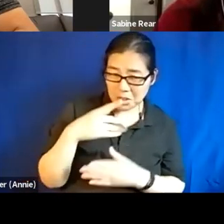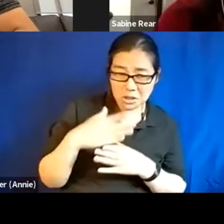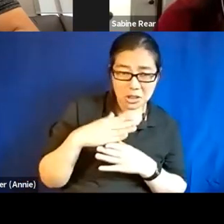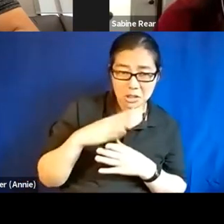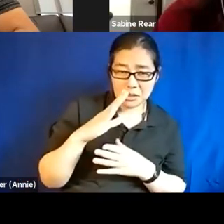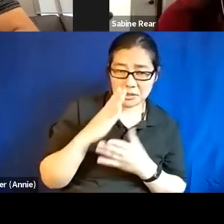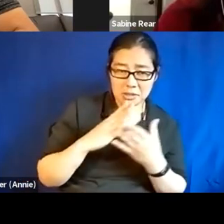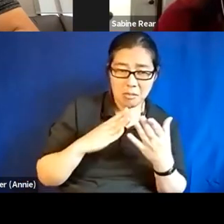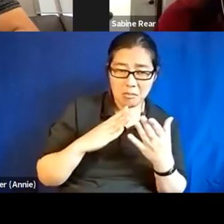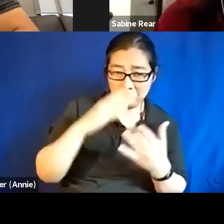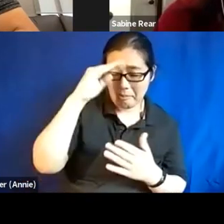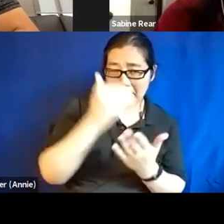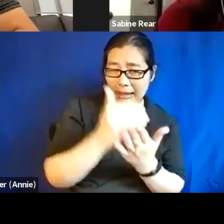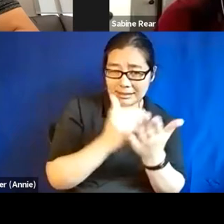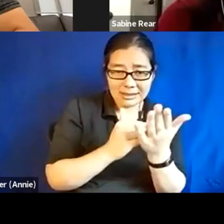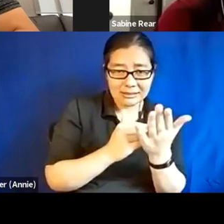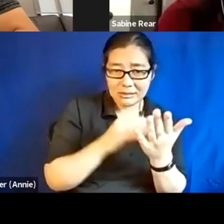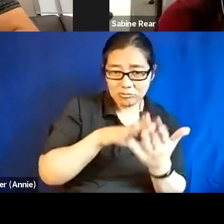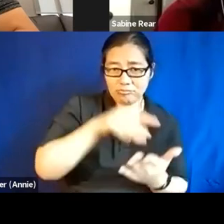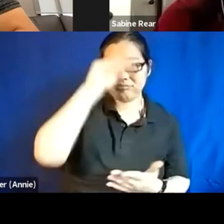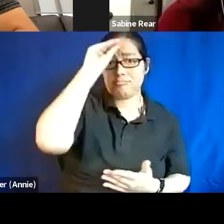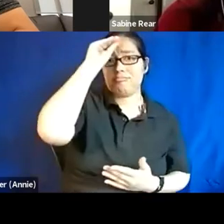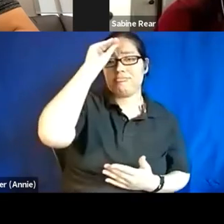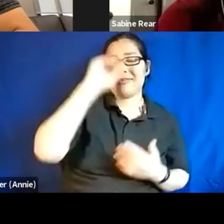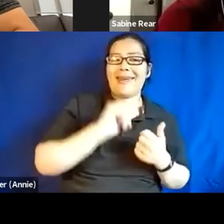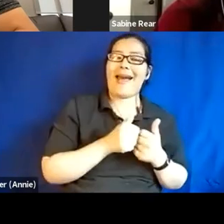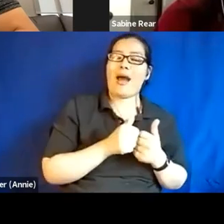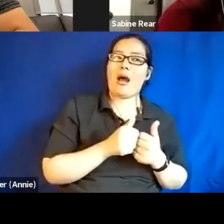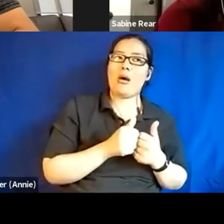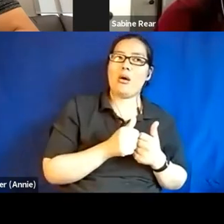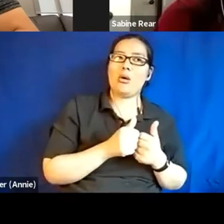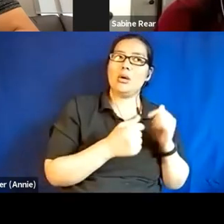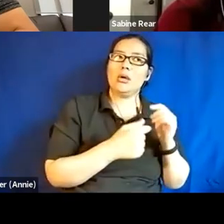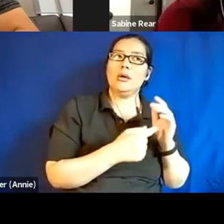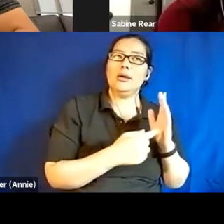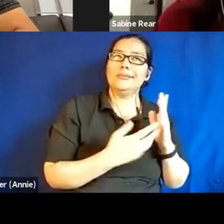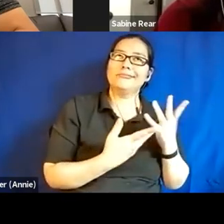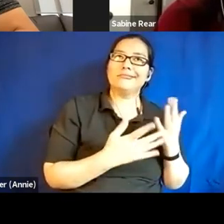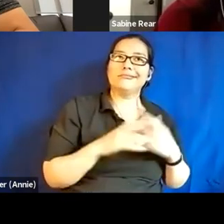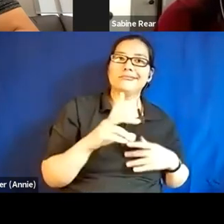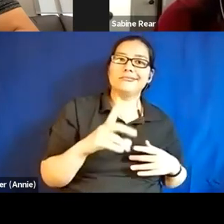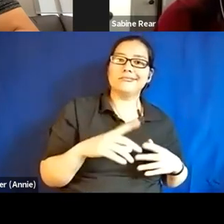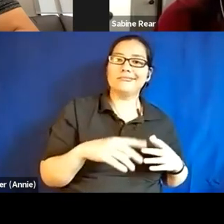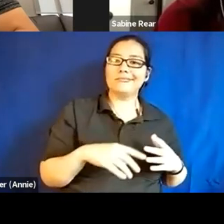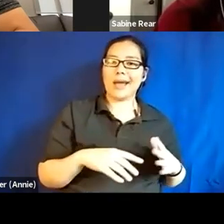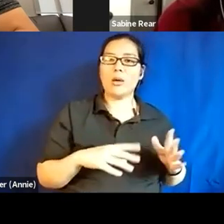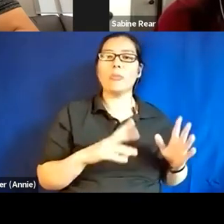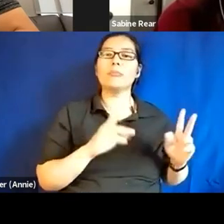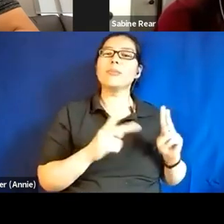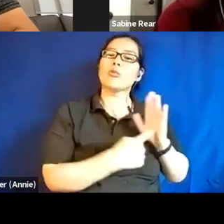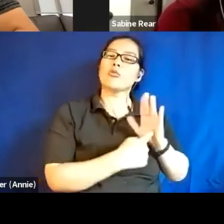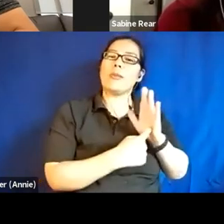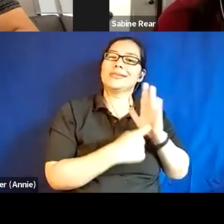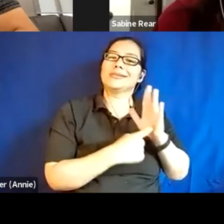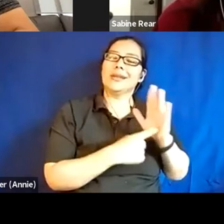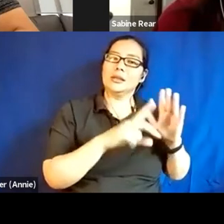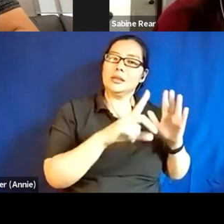and can you share whether the portrayal of people with disabilities has progressed through those stages that Joe kind of outlined?